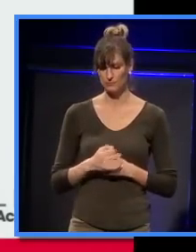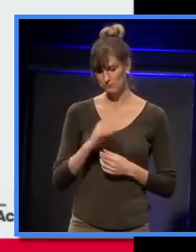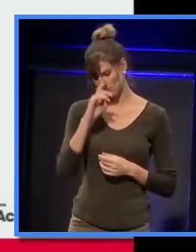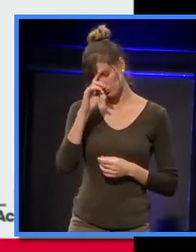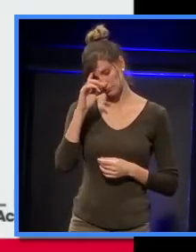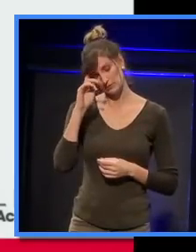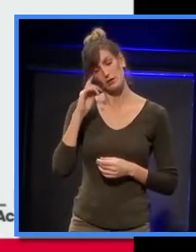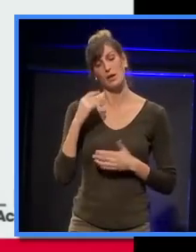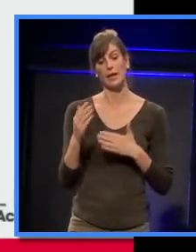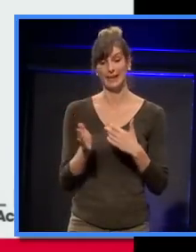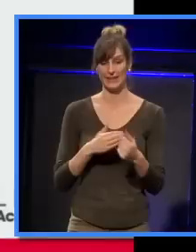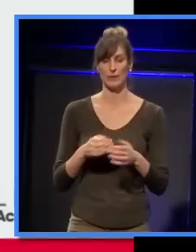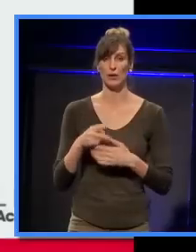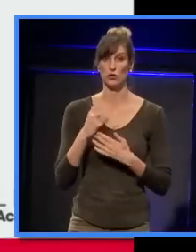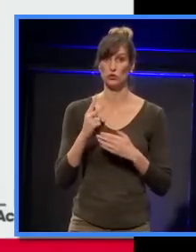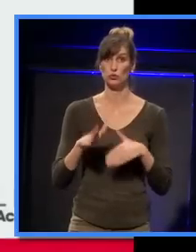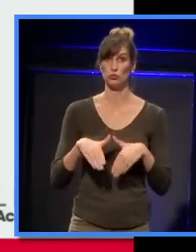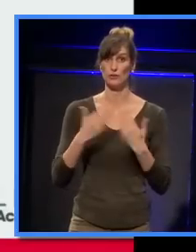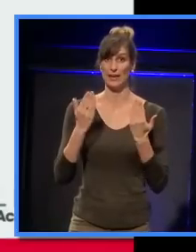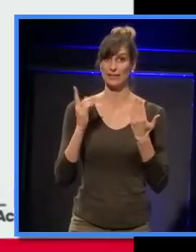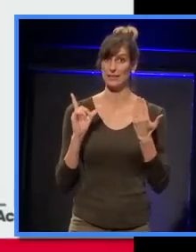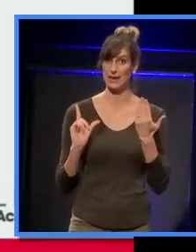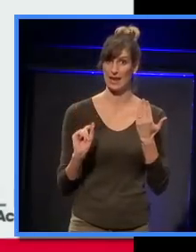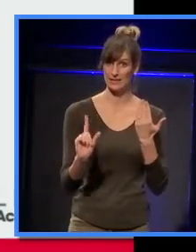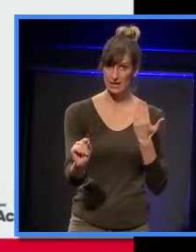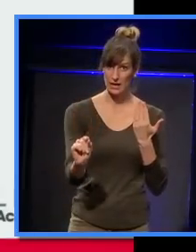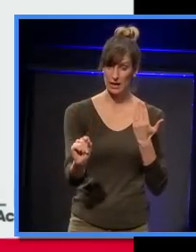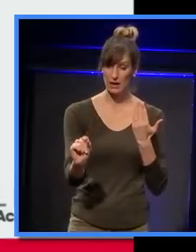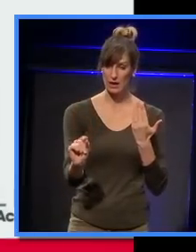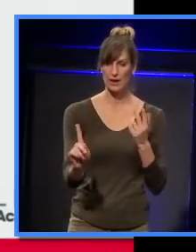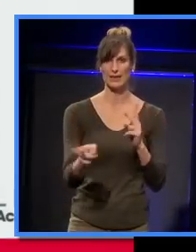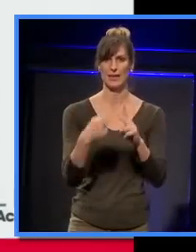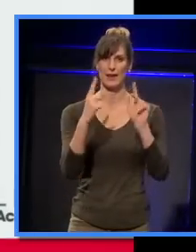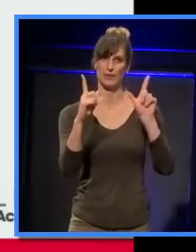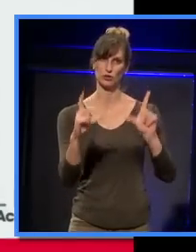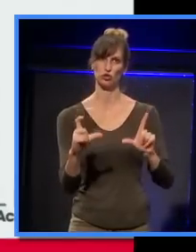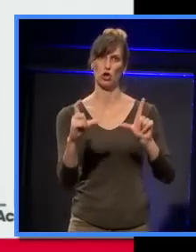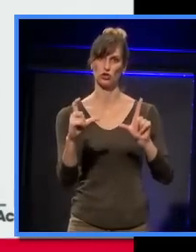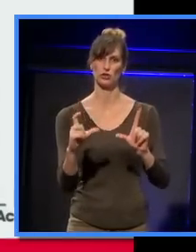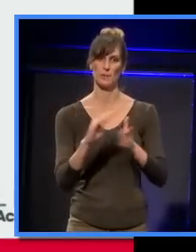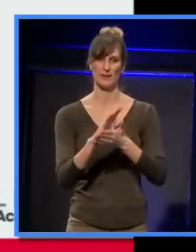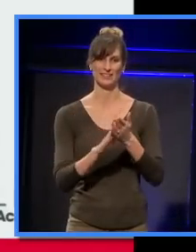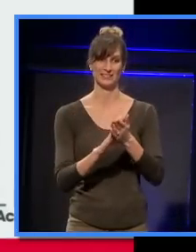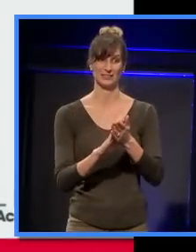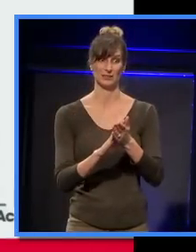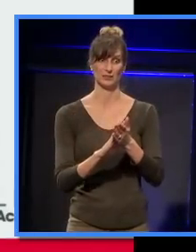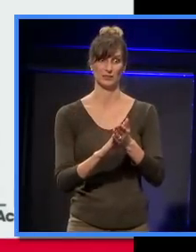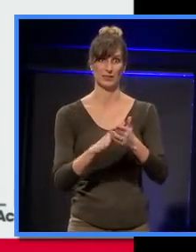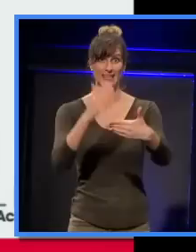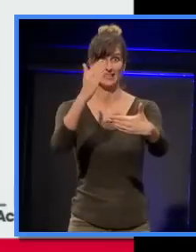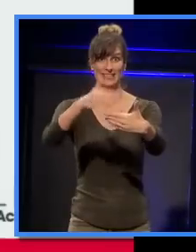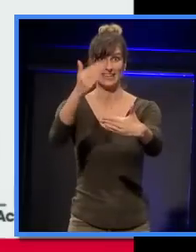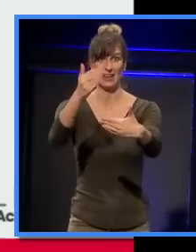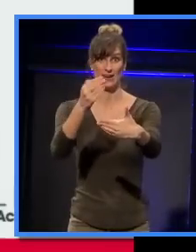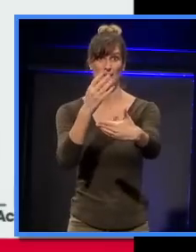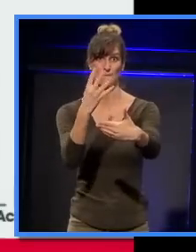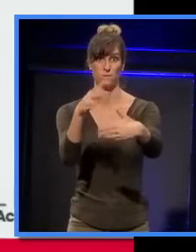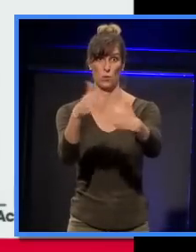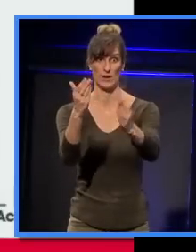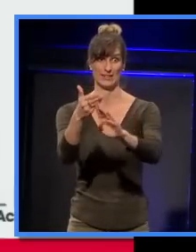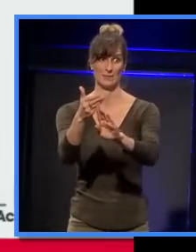two days later, here we are, another shot of four days to go to the opening.